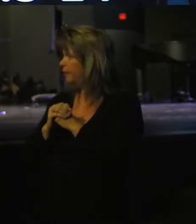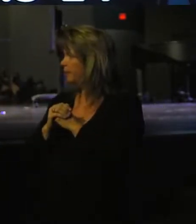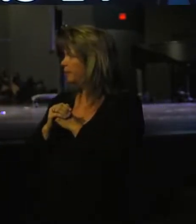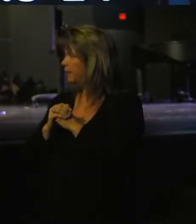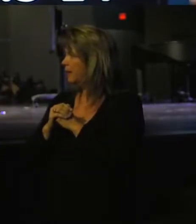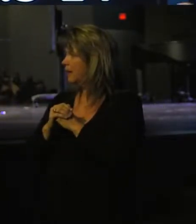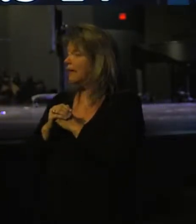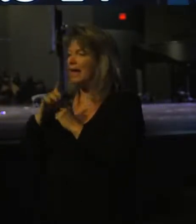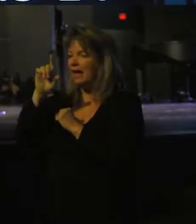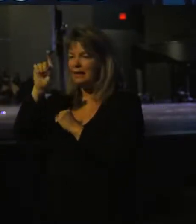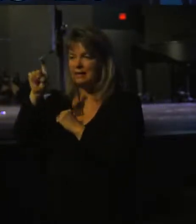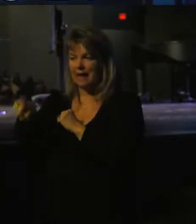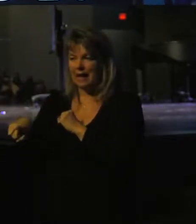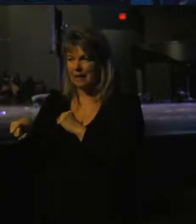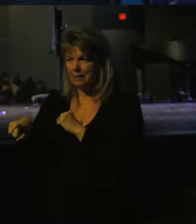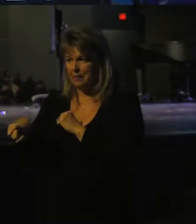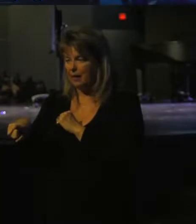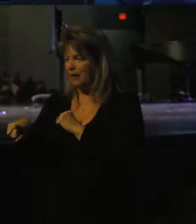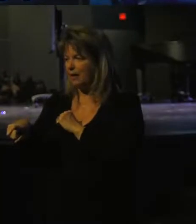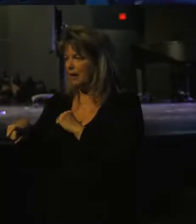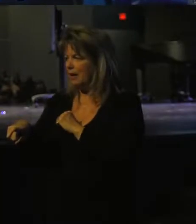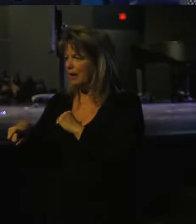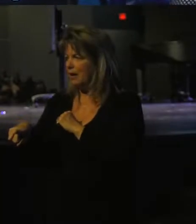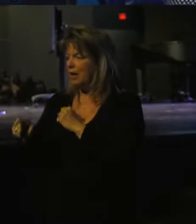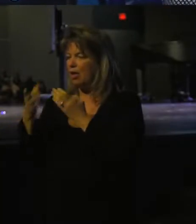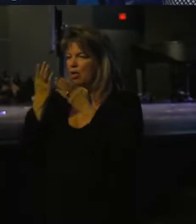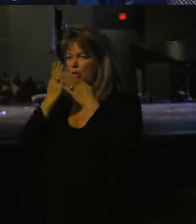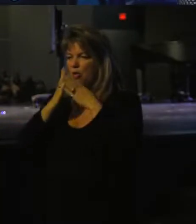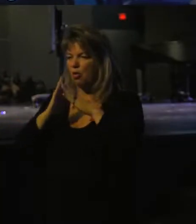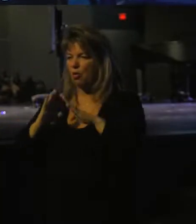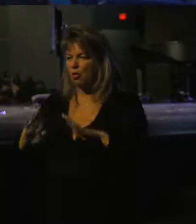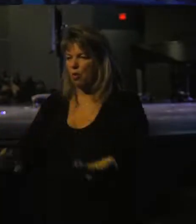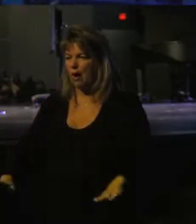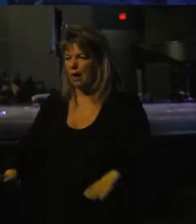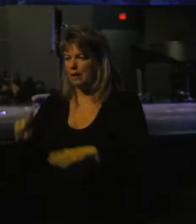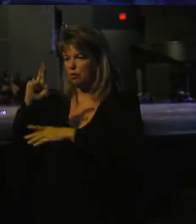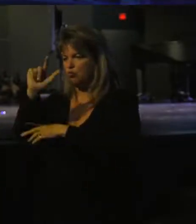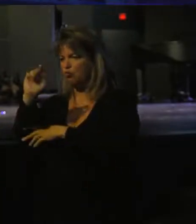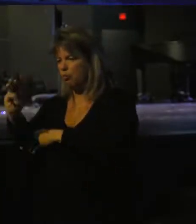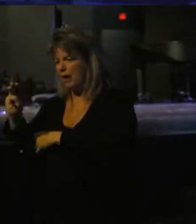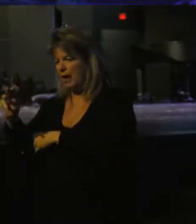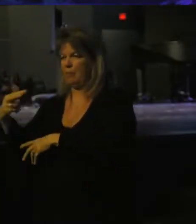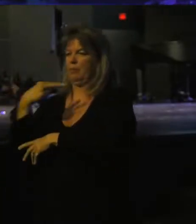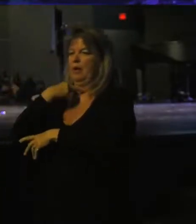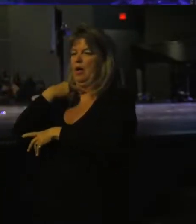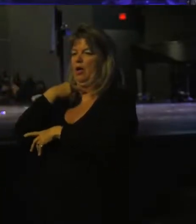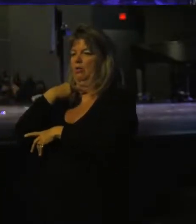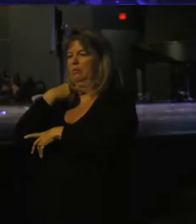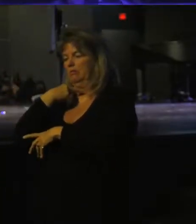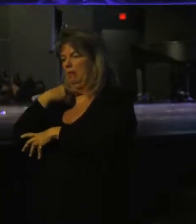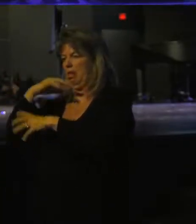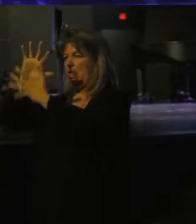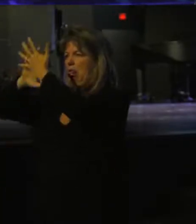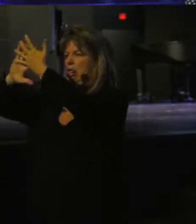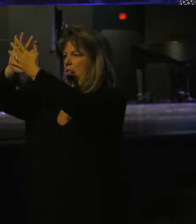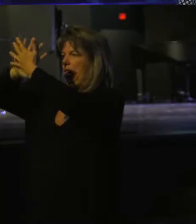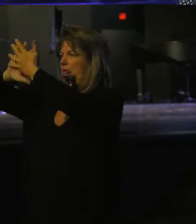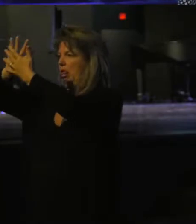This had to be the quietest ram caught in a thicket in the history of ram caught in a thicket.